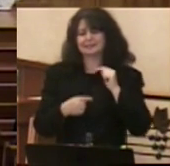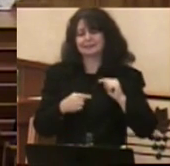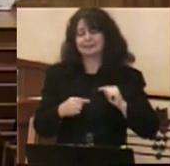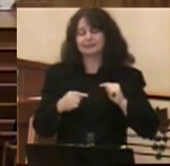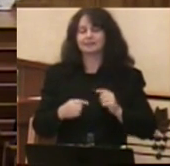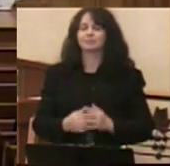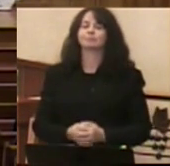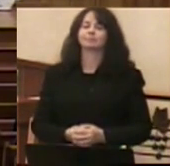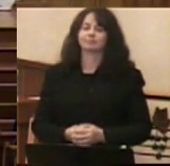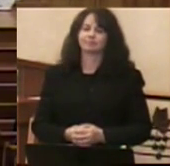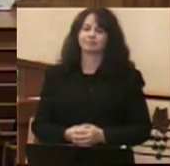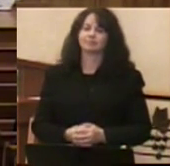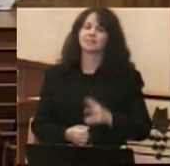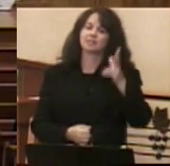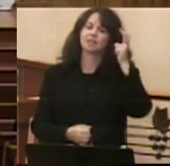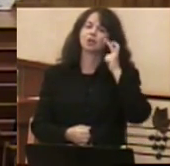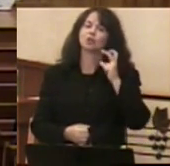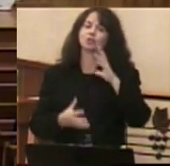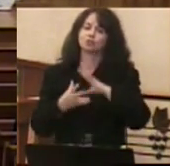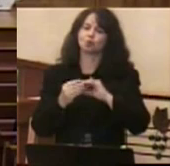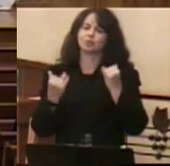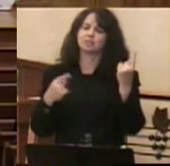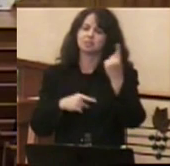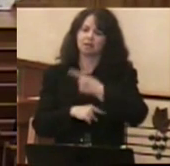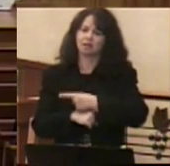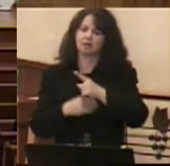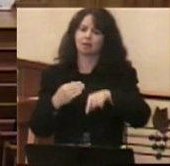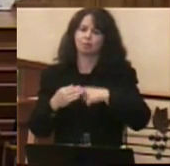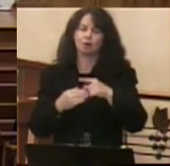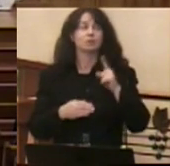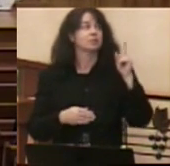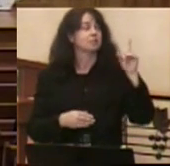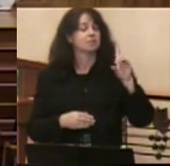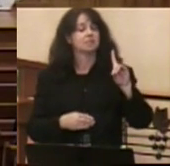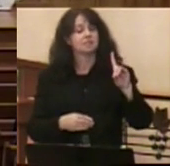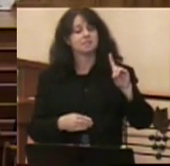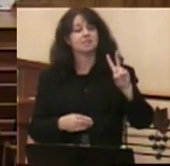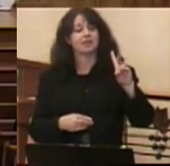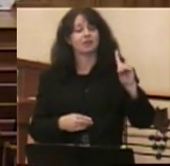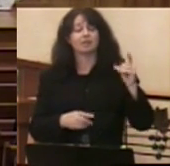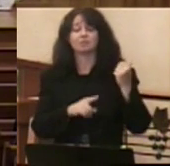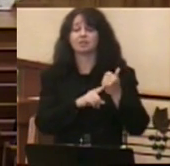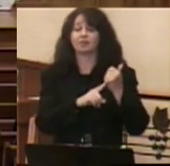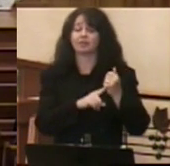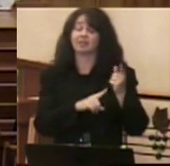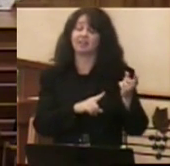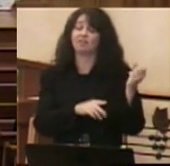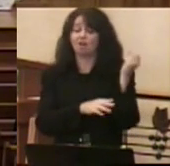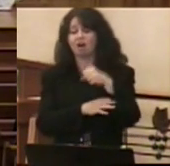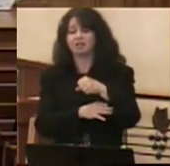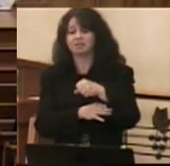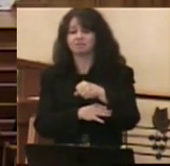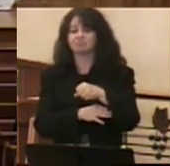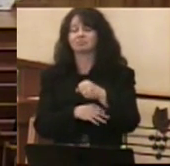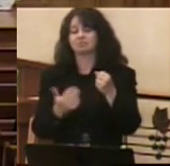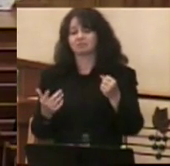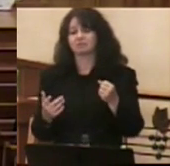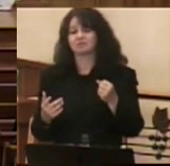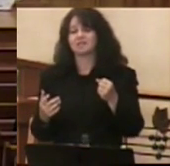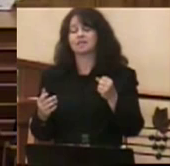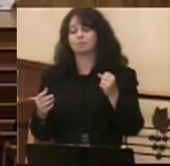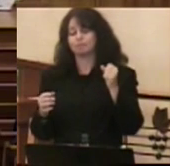To hear this story today of David reminds us that even though he fought the giant and the giant fell, his